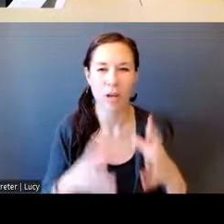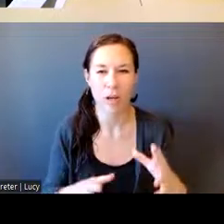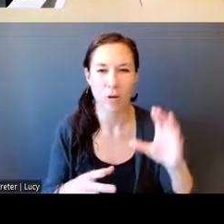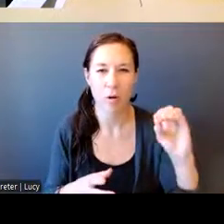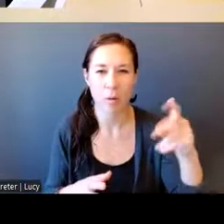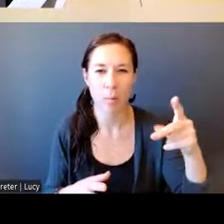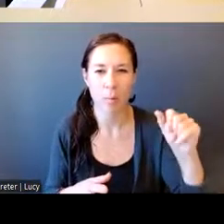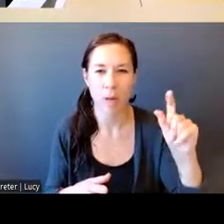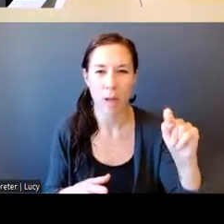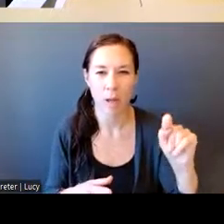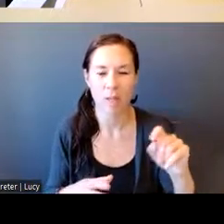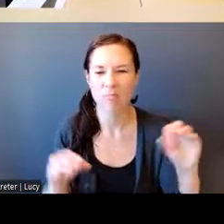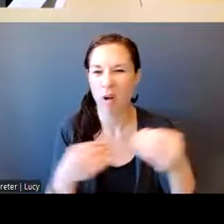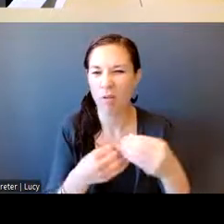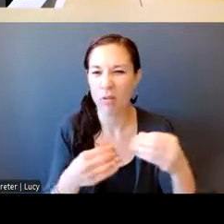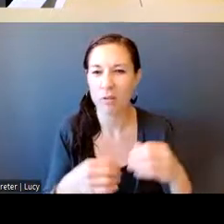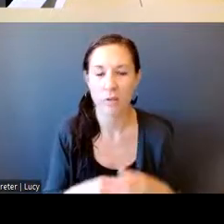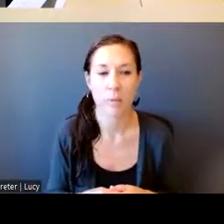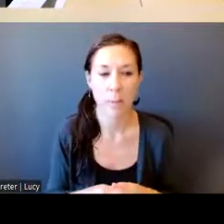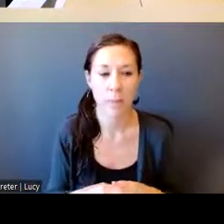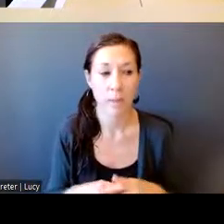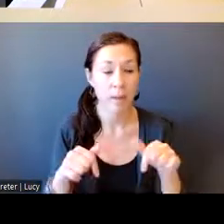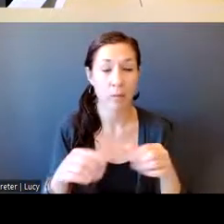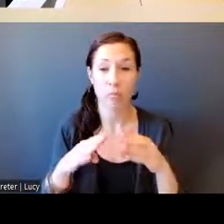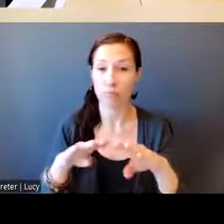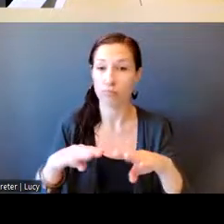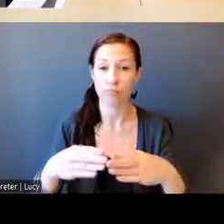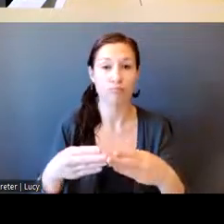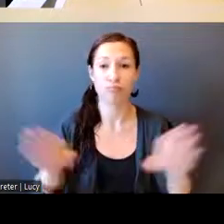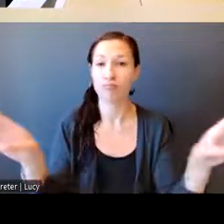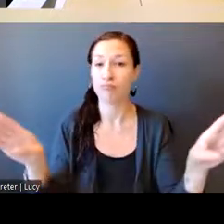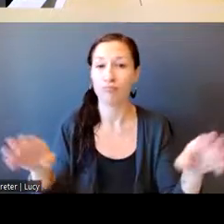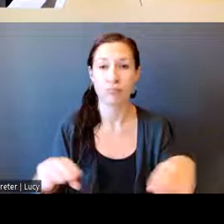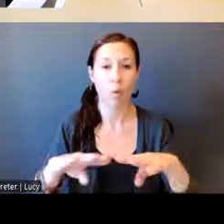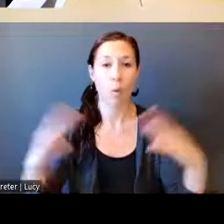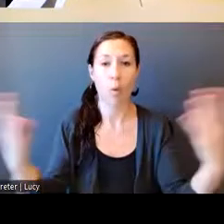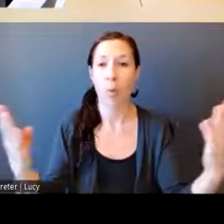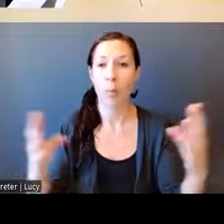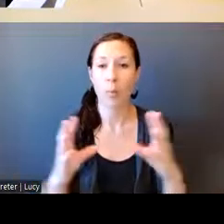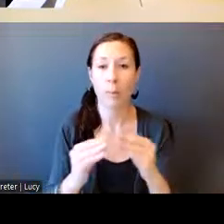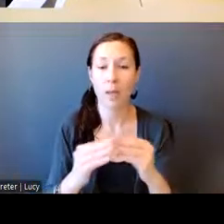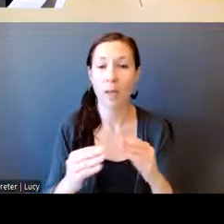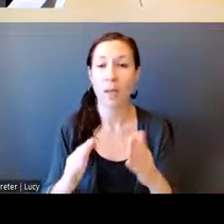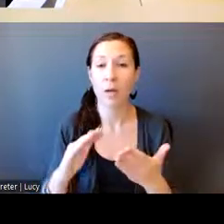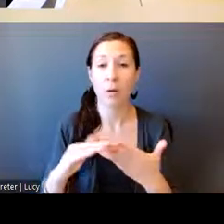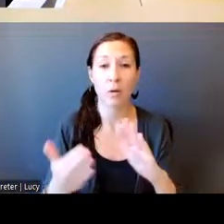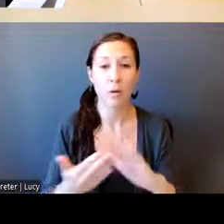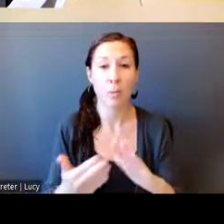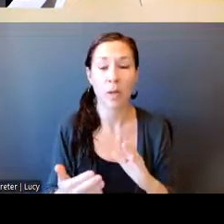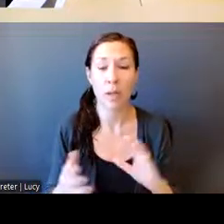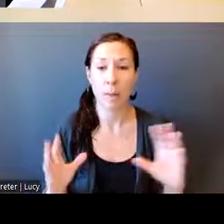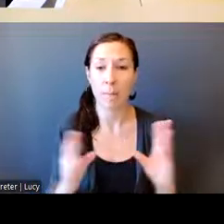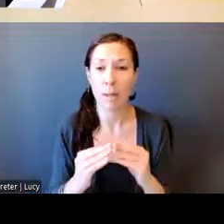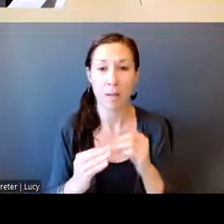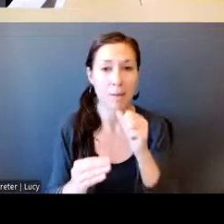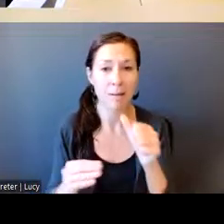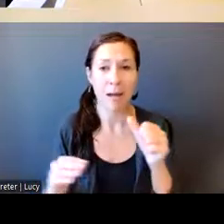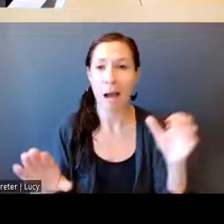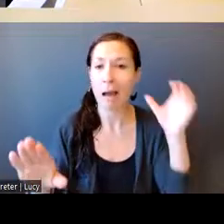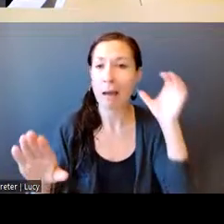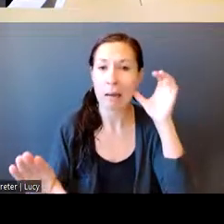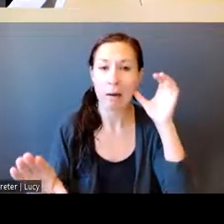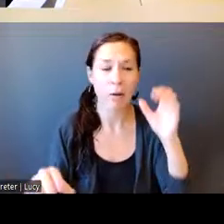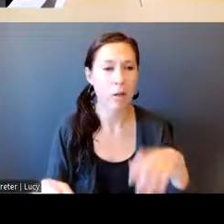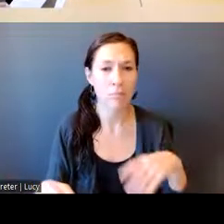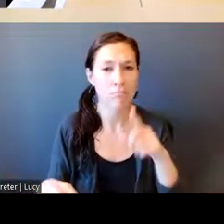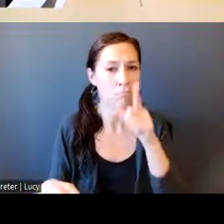And this meeting is a public meeting. It is a community meeting. It is not a hearing. We will not be discussing cases here to put that